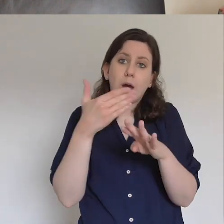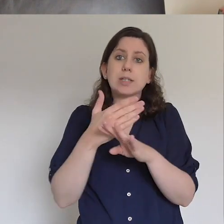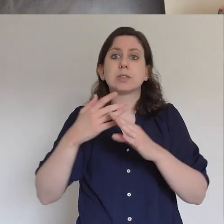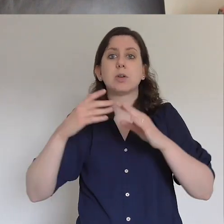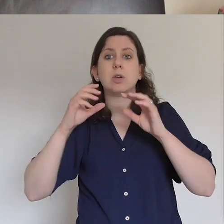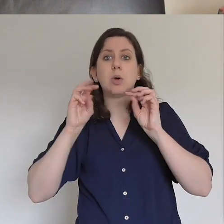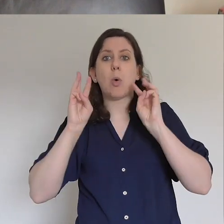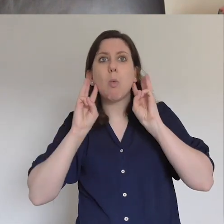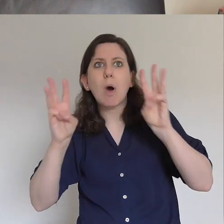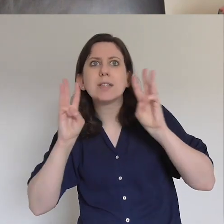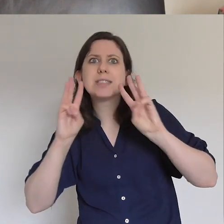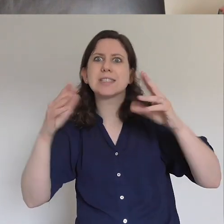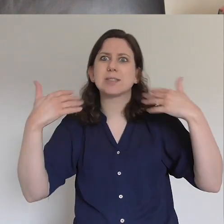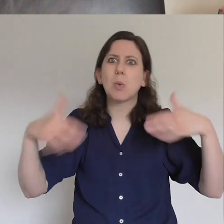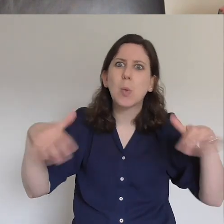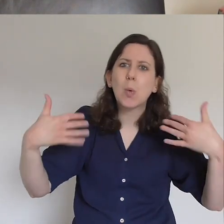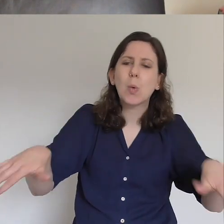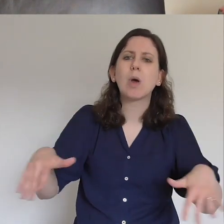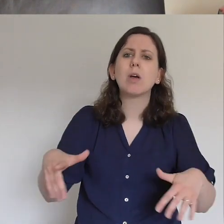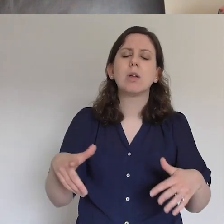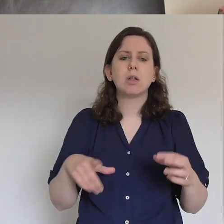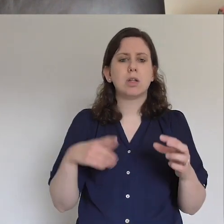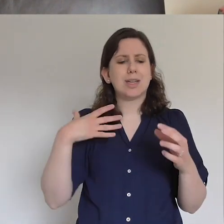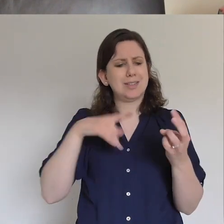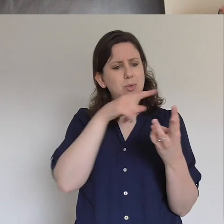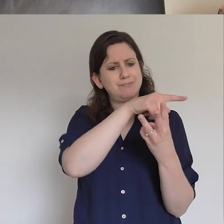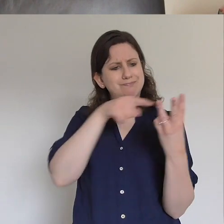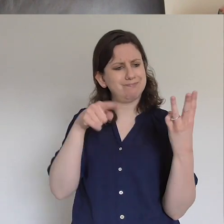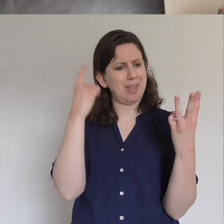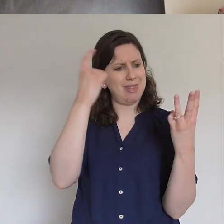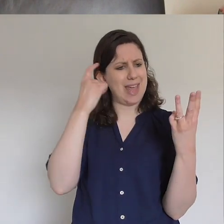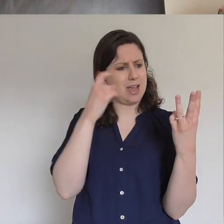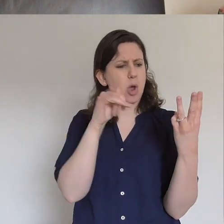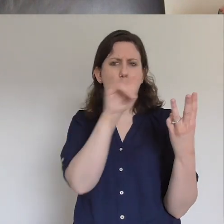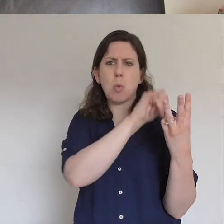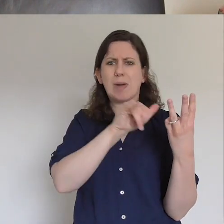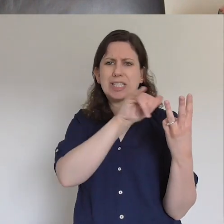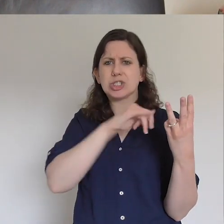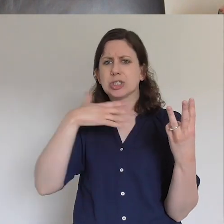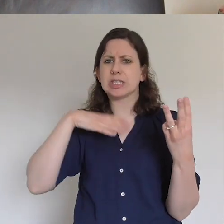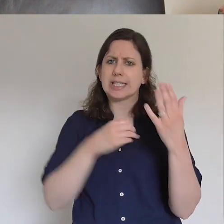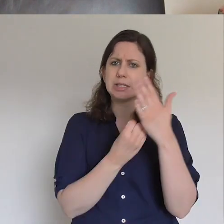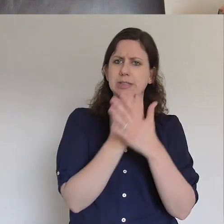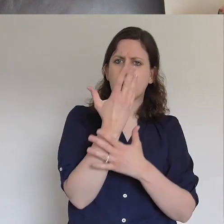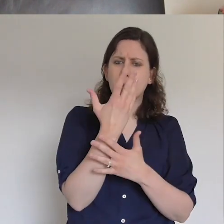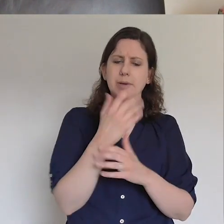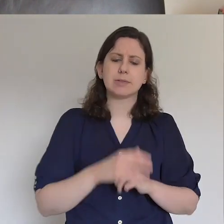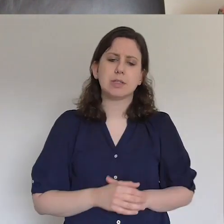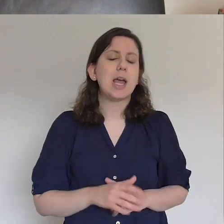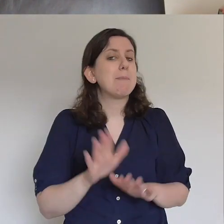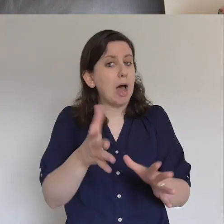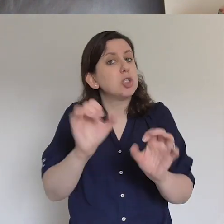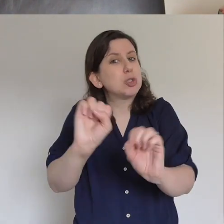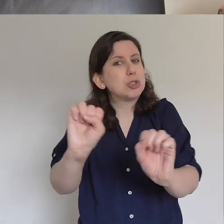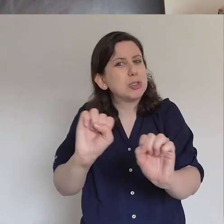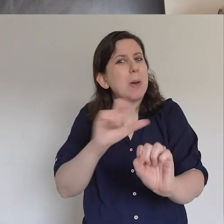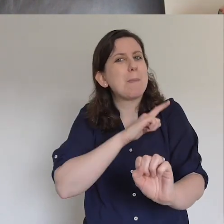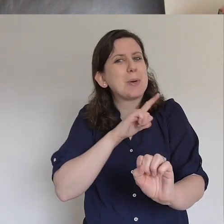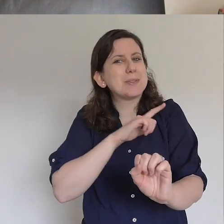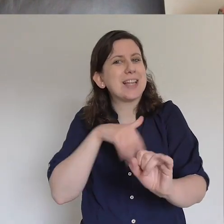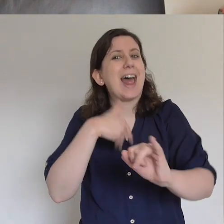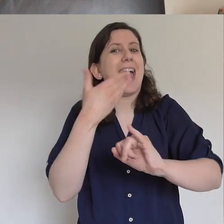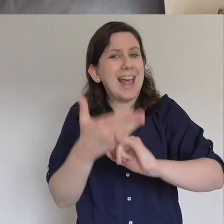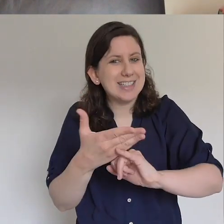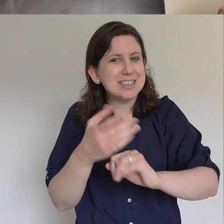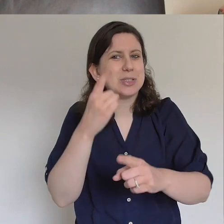which are we best at? Which are we struggling with? Where do we need to grow? But I mustn't get too far ahead of ourselves. We don't want get into Yes but Howe territory just yet. Yeah, no, it's